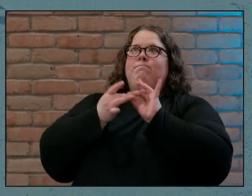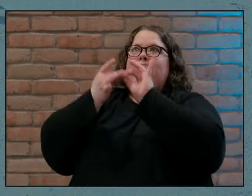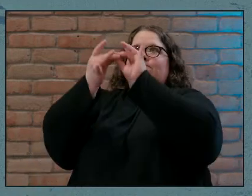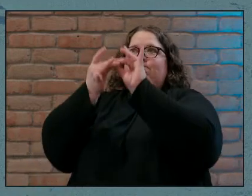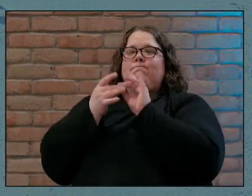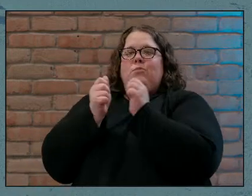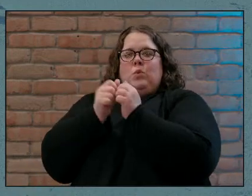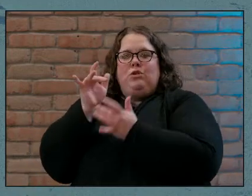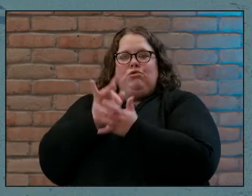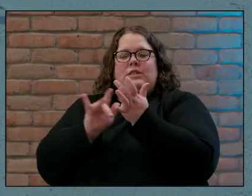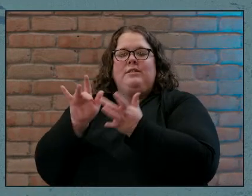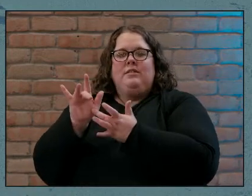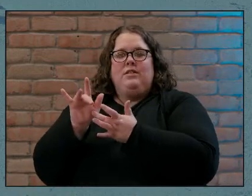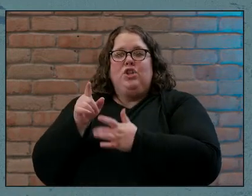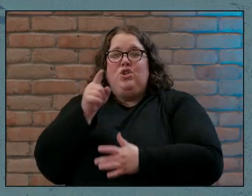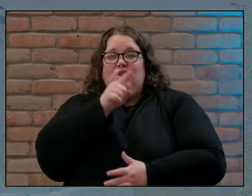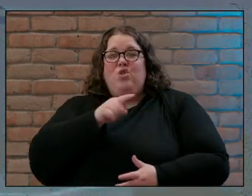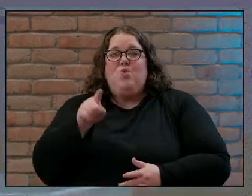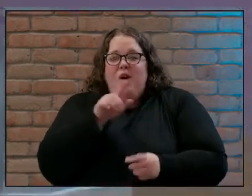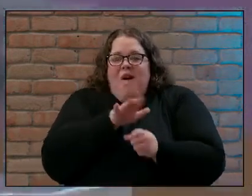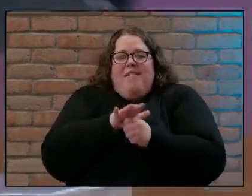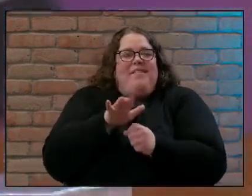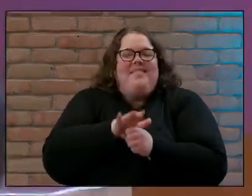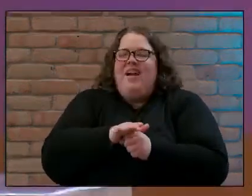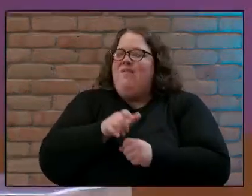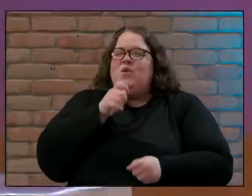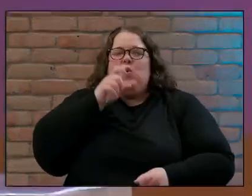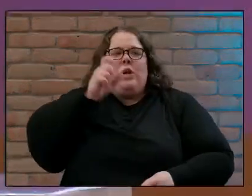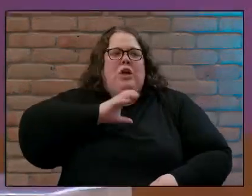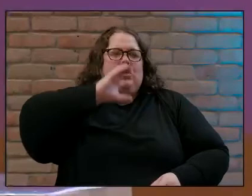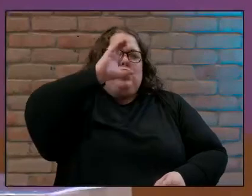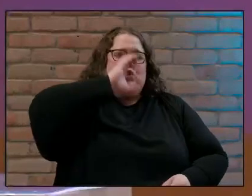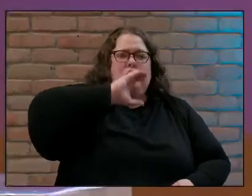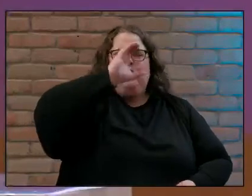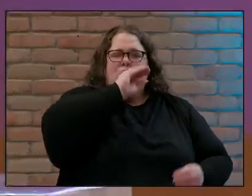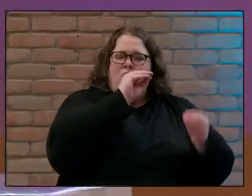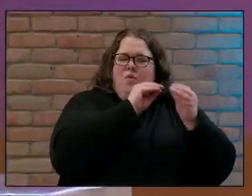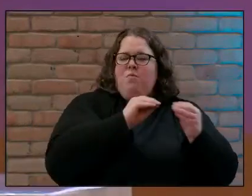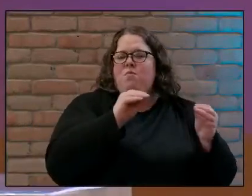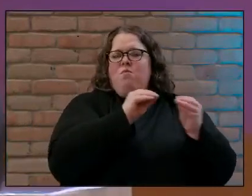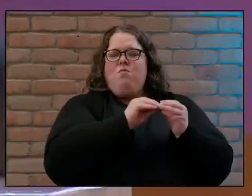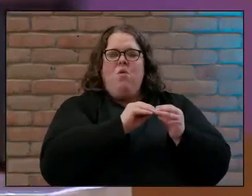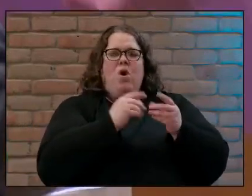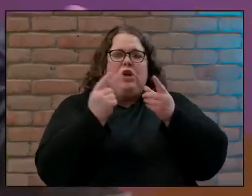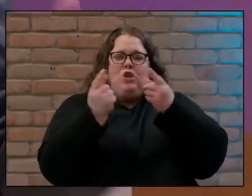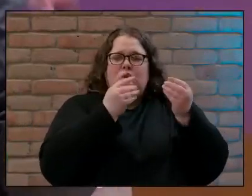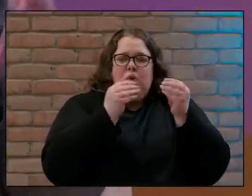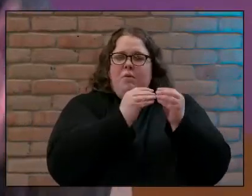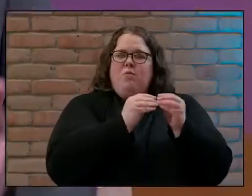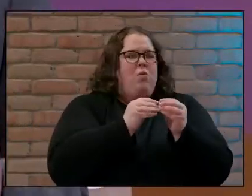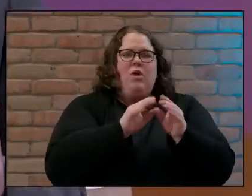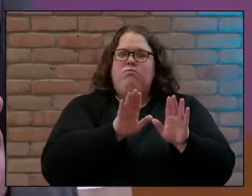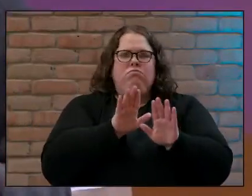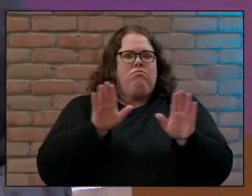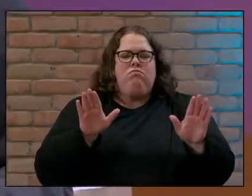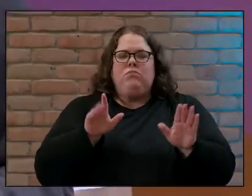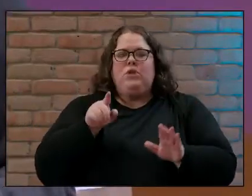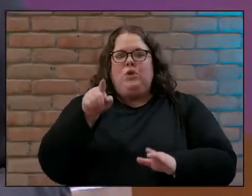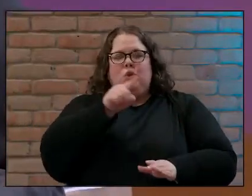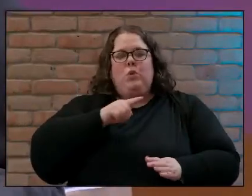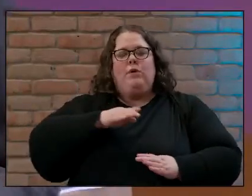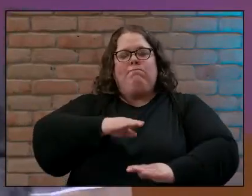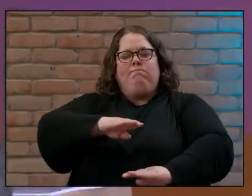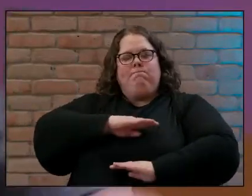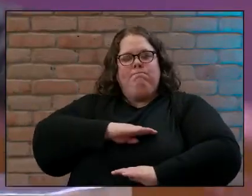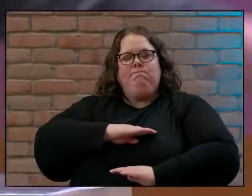enough there's not more that you need to go find more that you need to bring in more that you need to do you are complete in